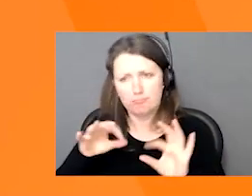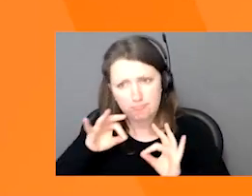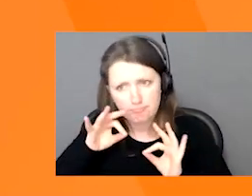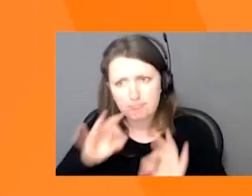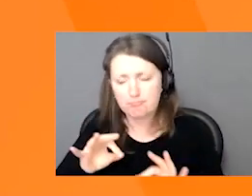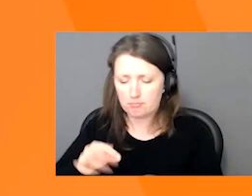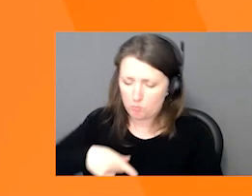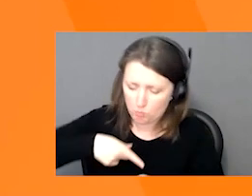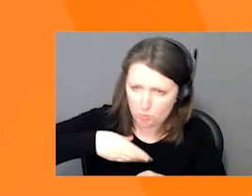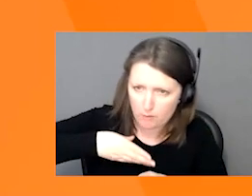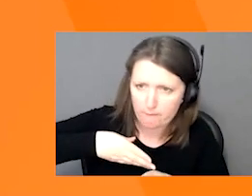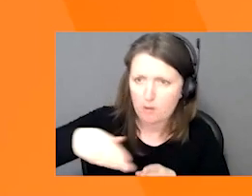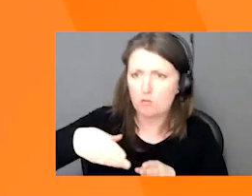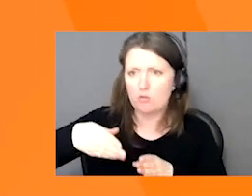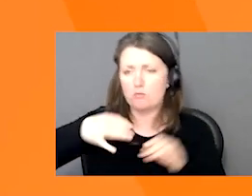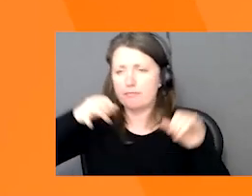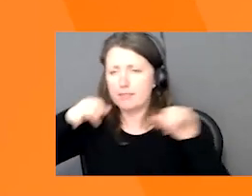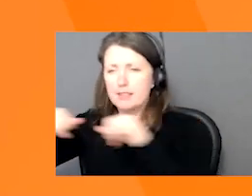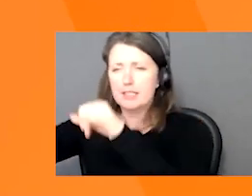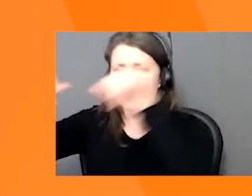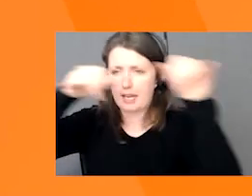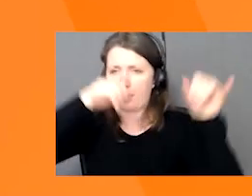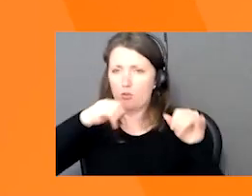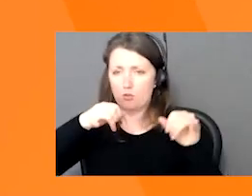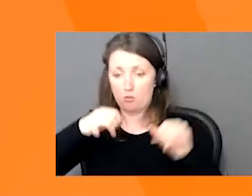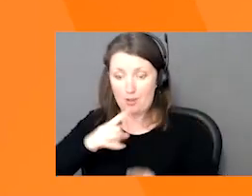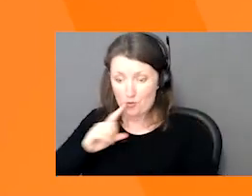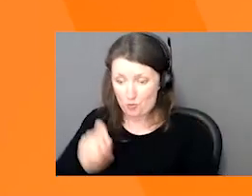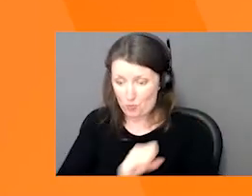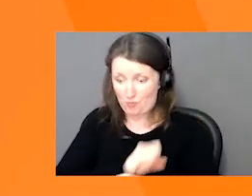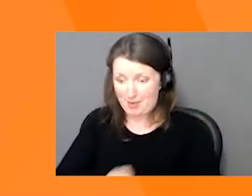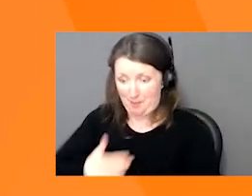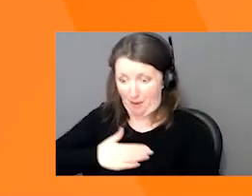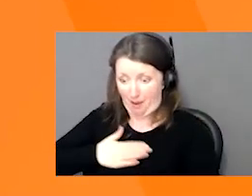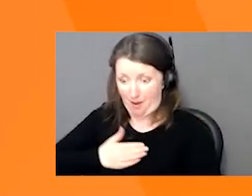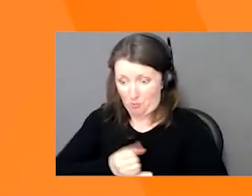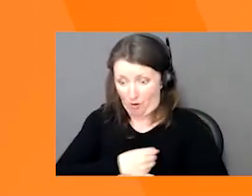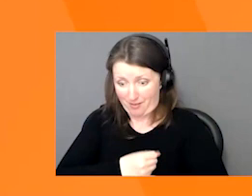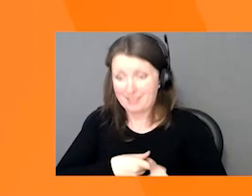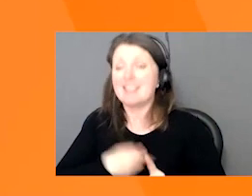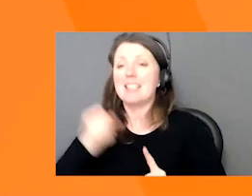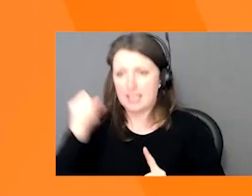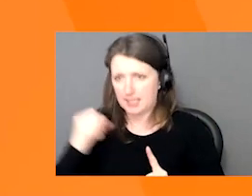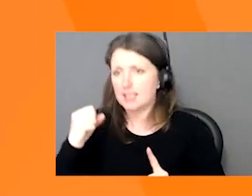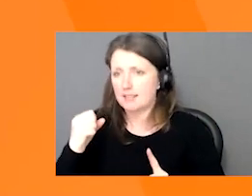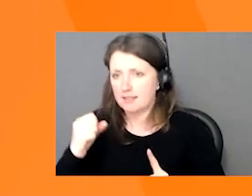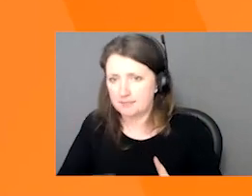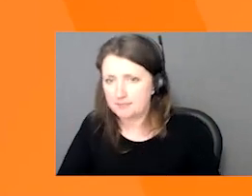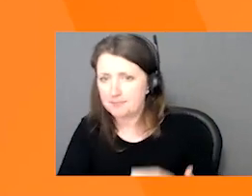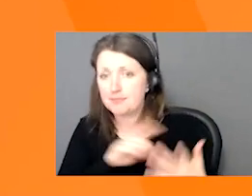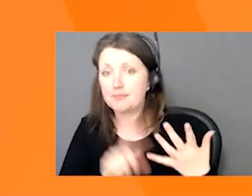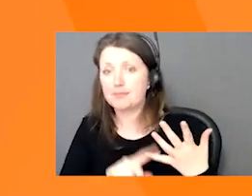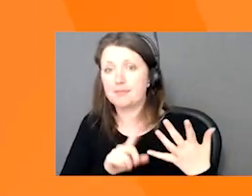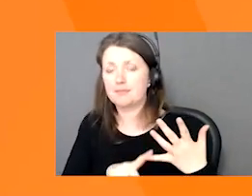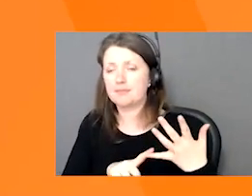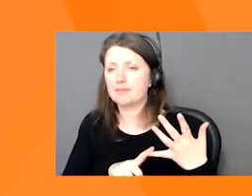professional standardized images that are accurate representations of your products. And really, we want you to be ready to